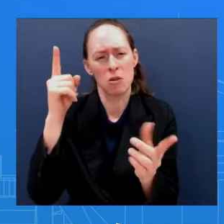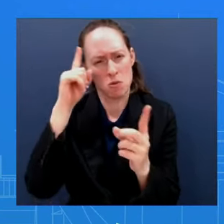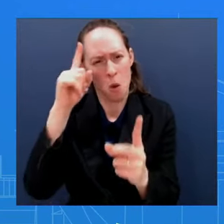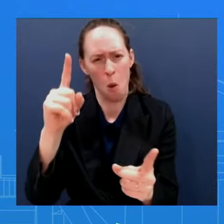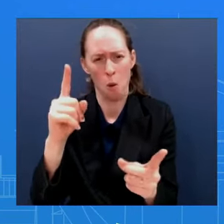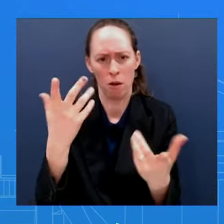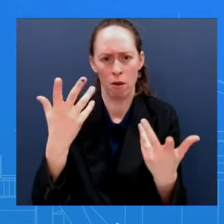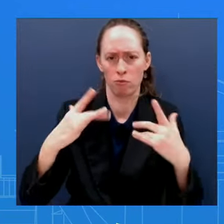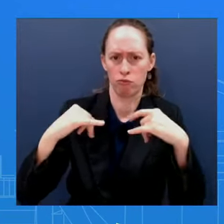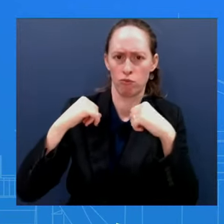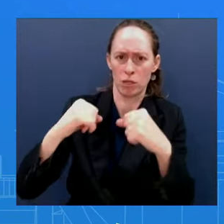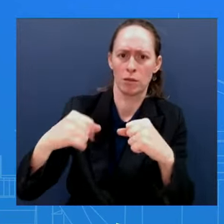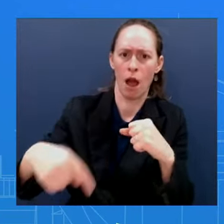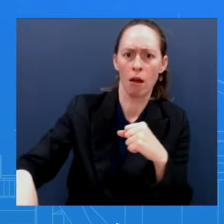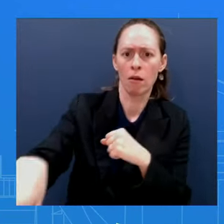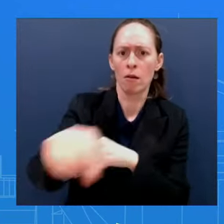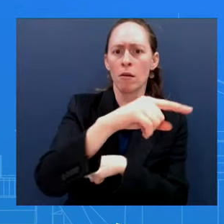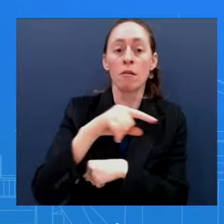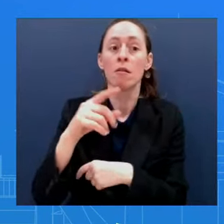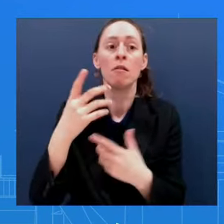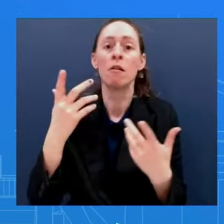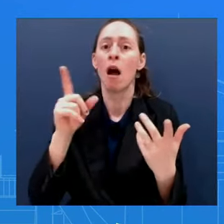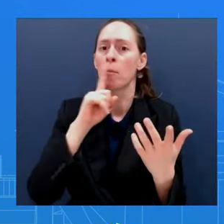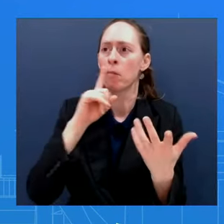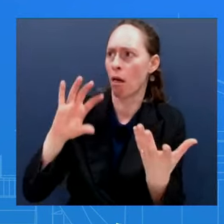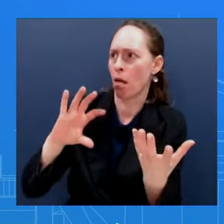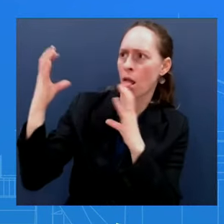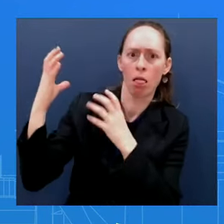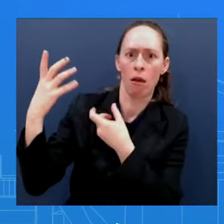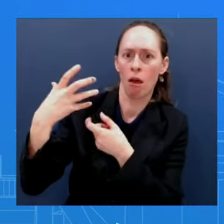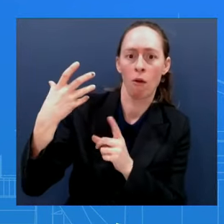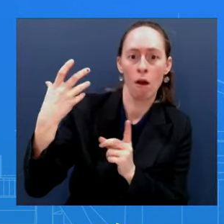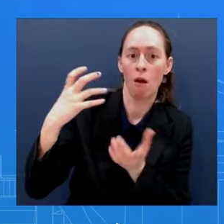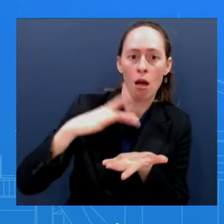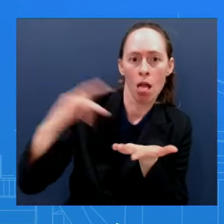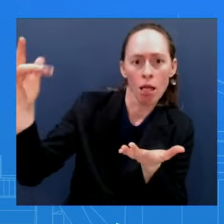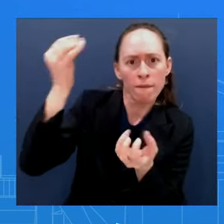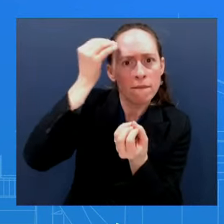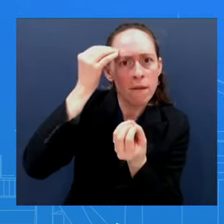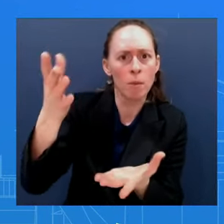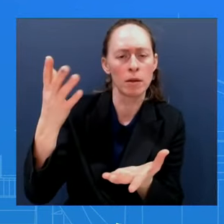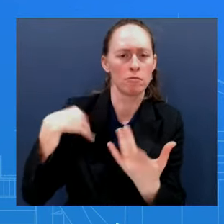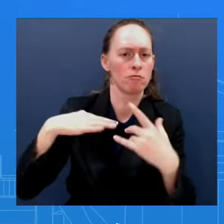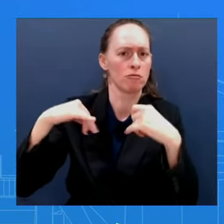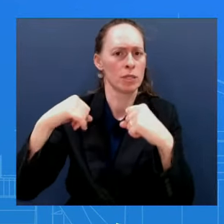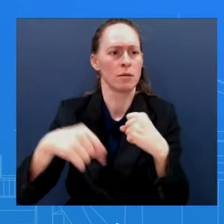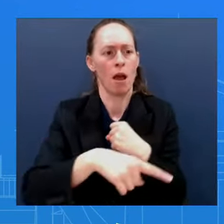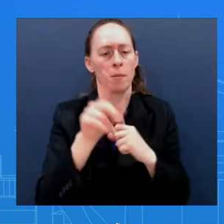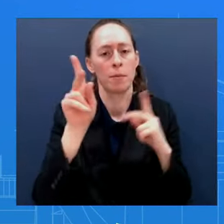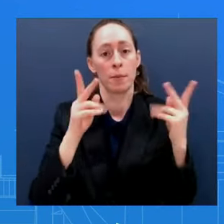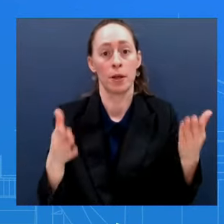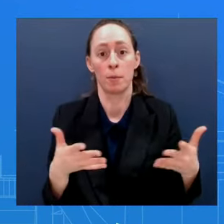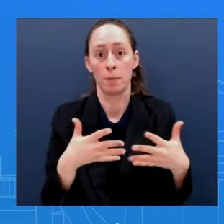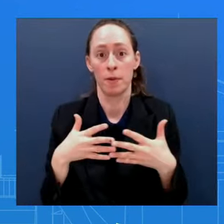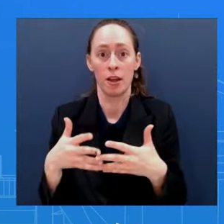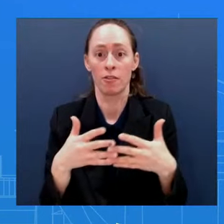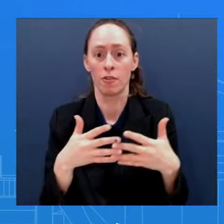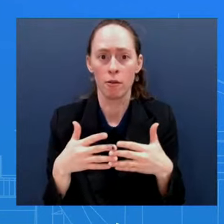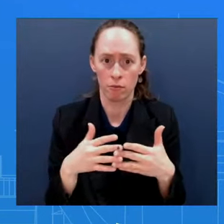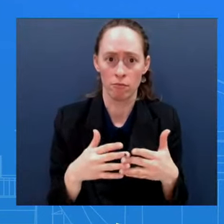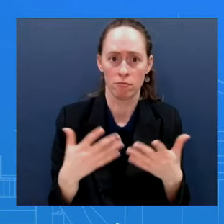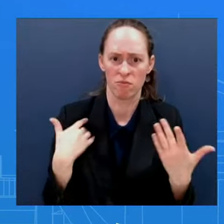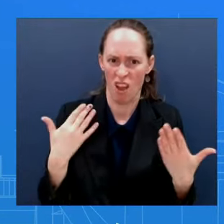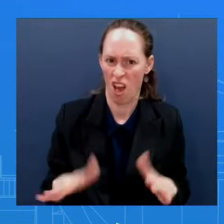as you know, there are folks here who are commissioned officers Who certain people are allowed to have conversation